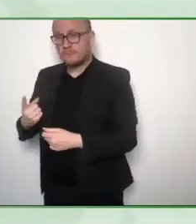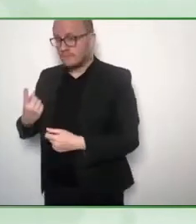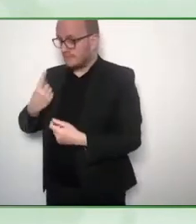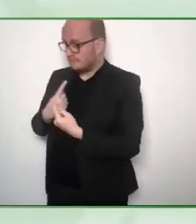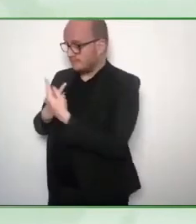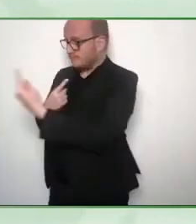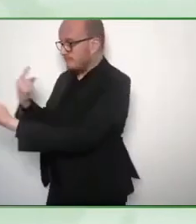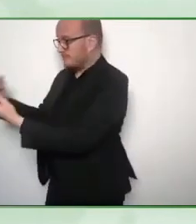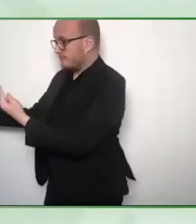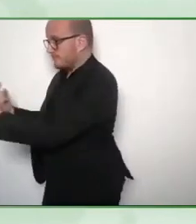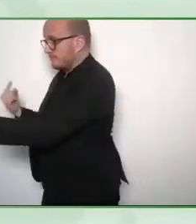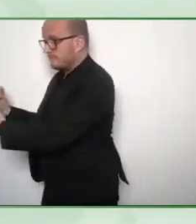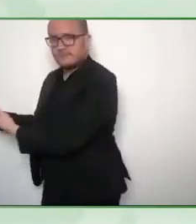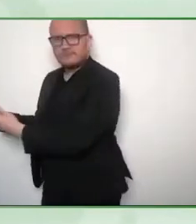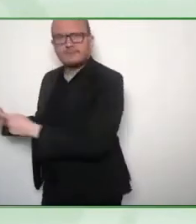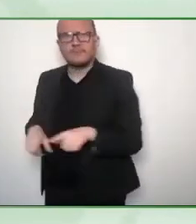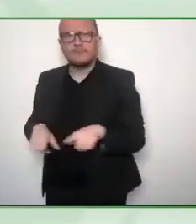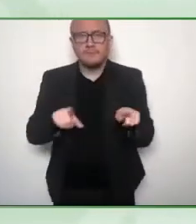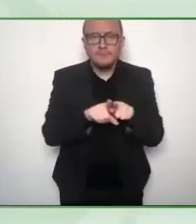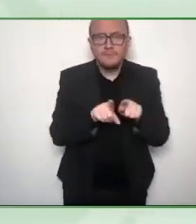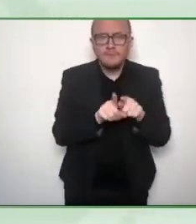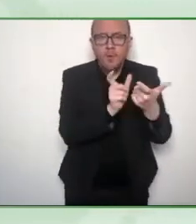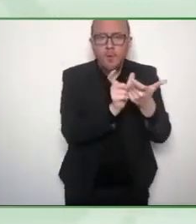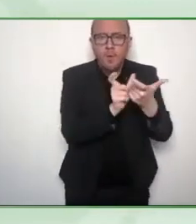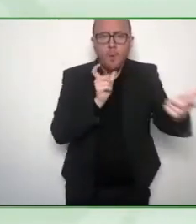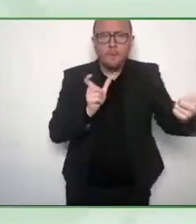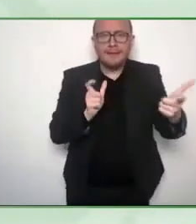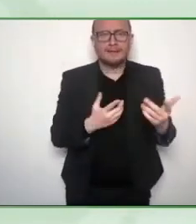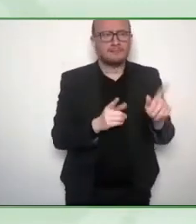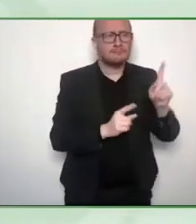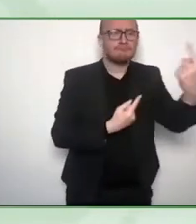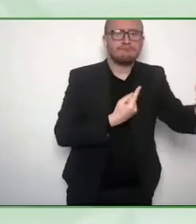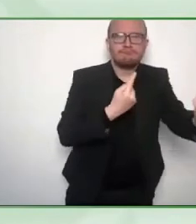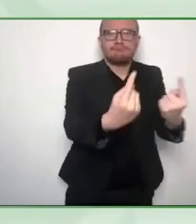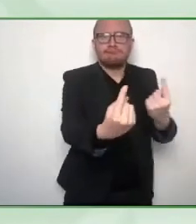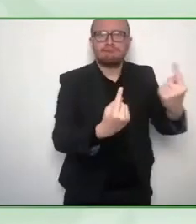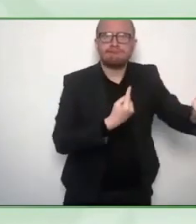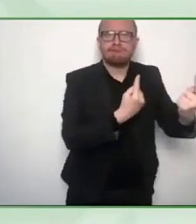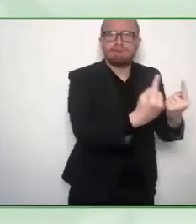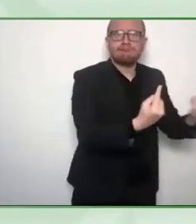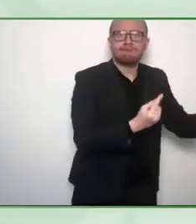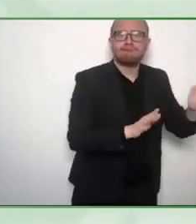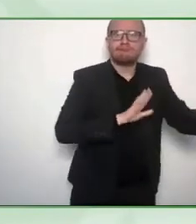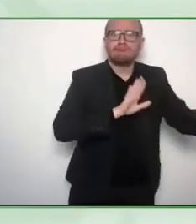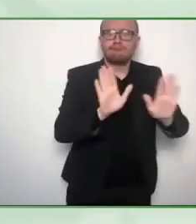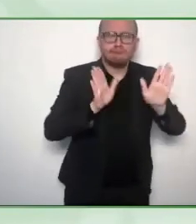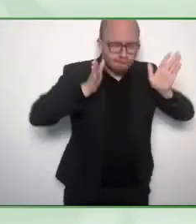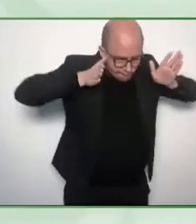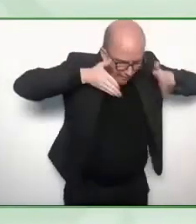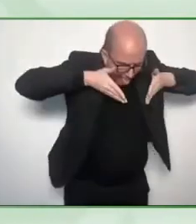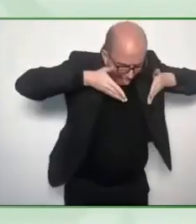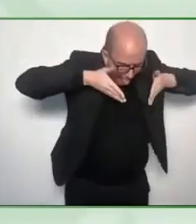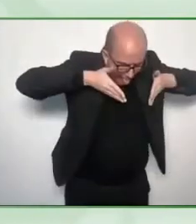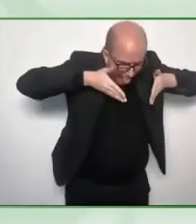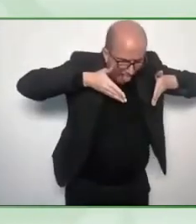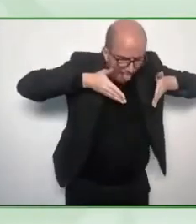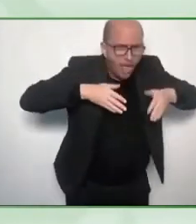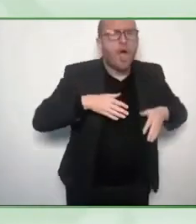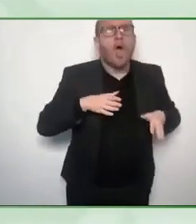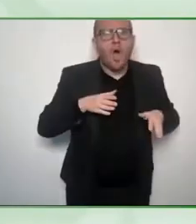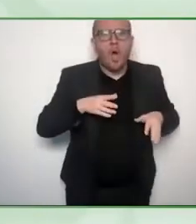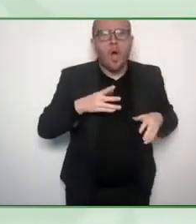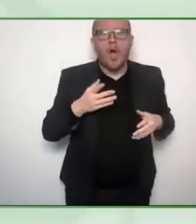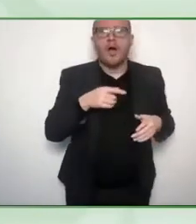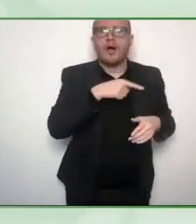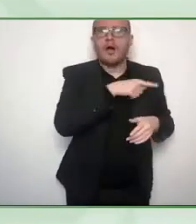So they see only that, OK, there is a separate company for blind people, OK, there is a separate company for deaf people and there is a separate